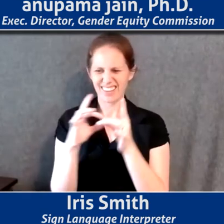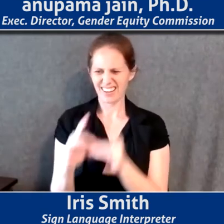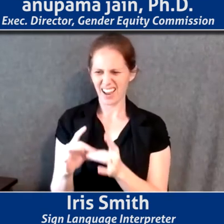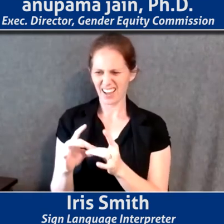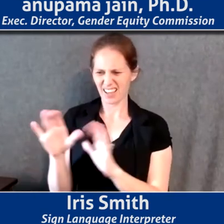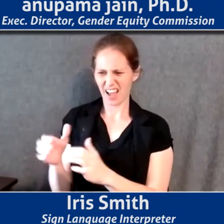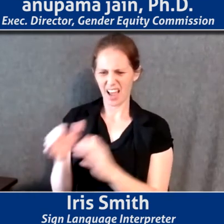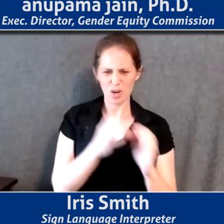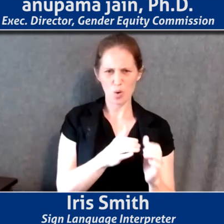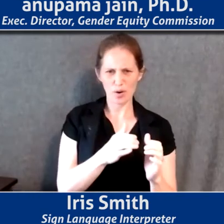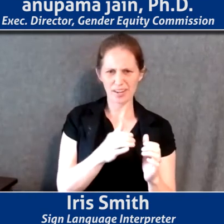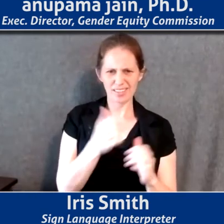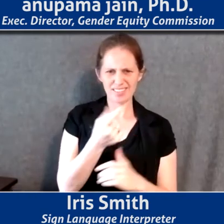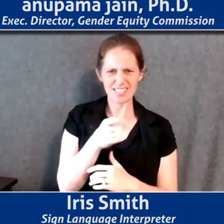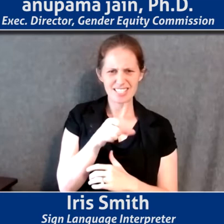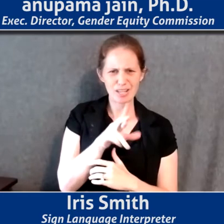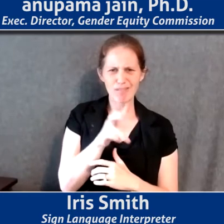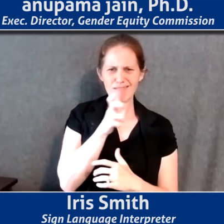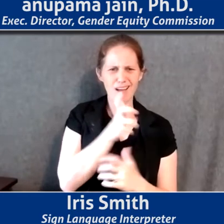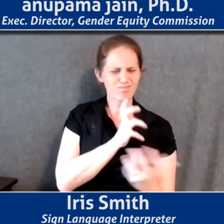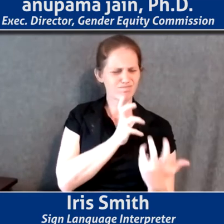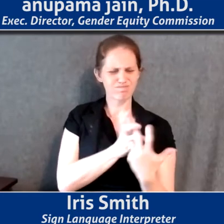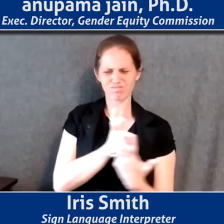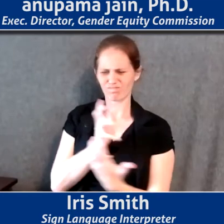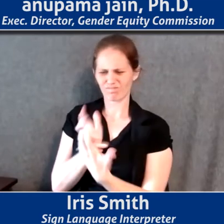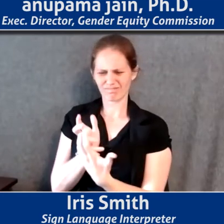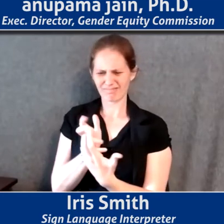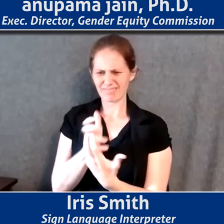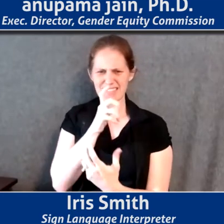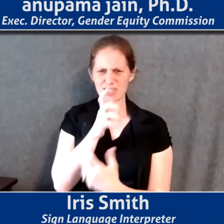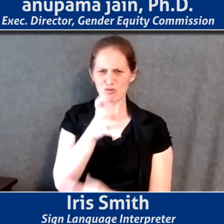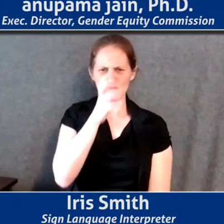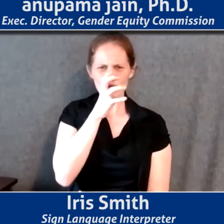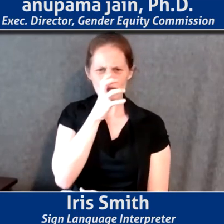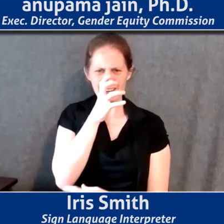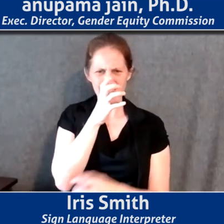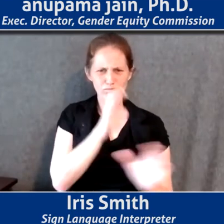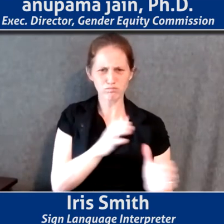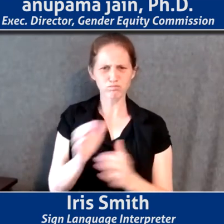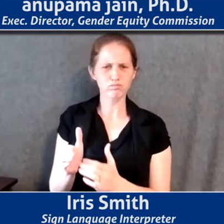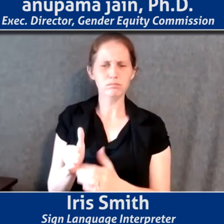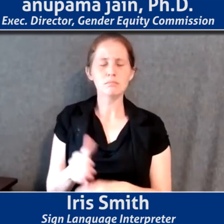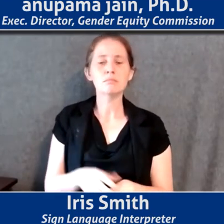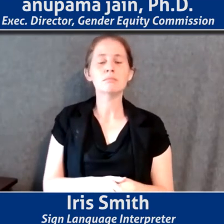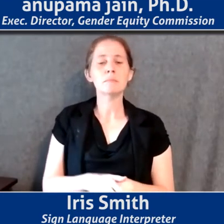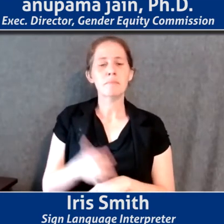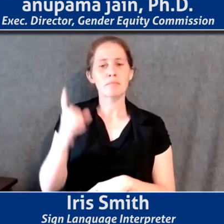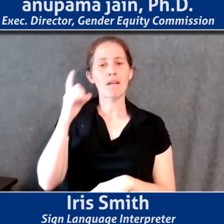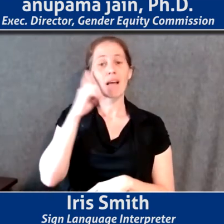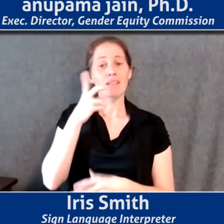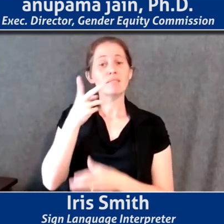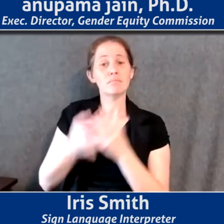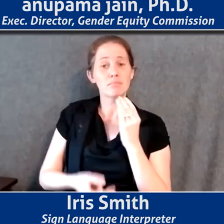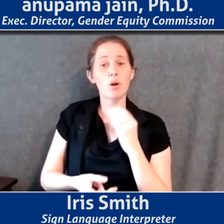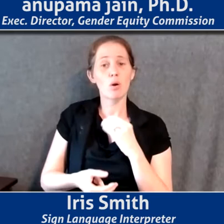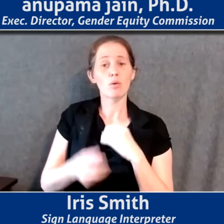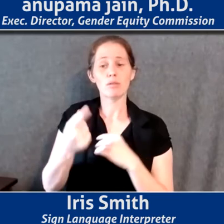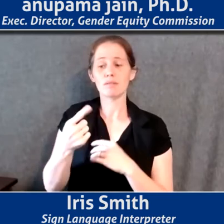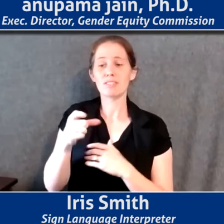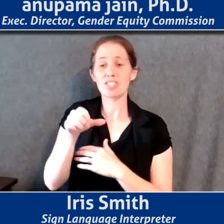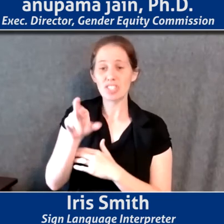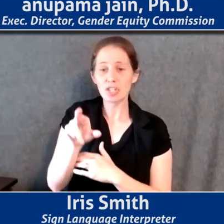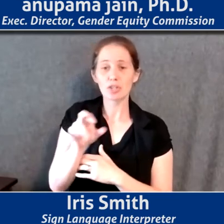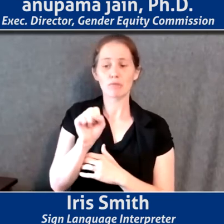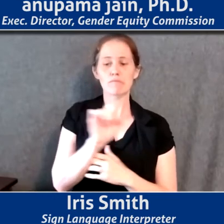don't really conform to rigid binaries. And so I think both gender and sex are things we want